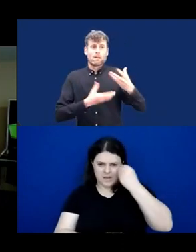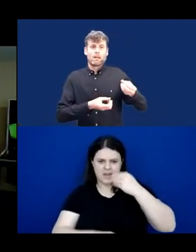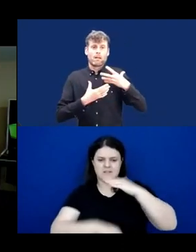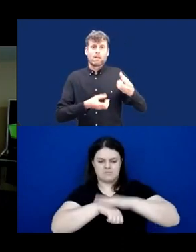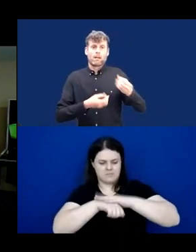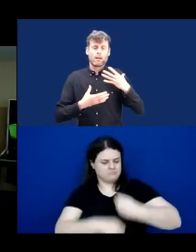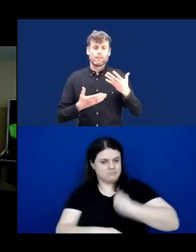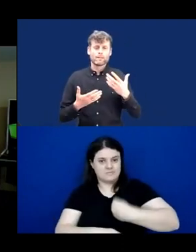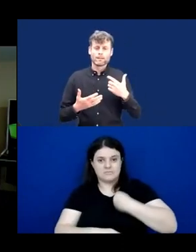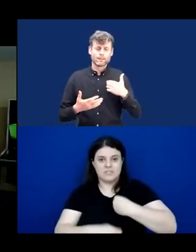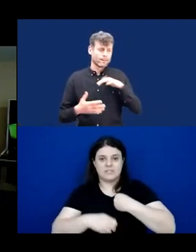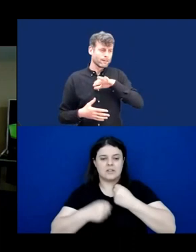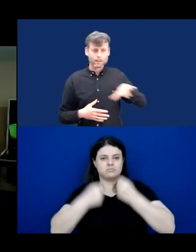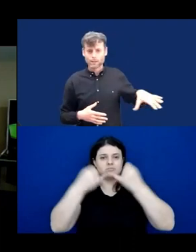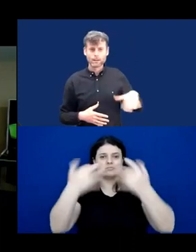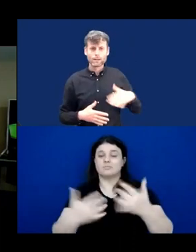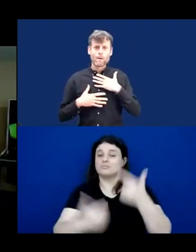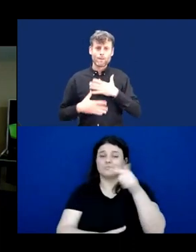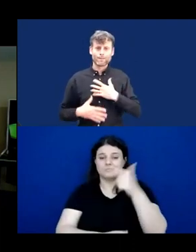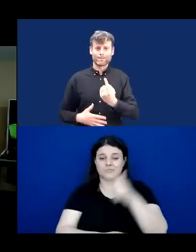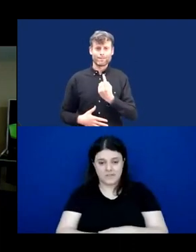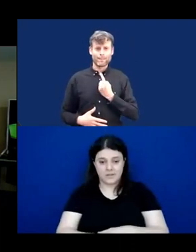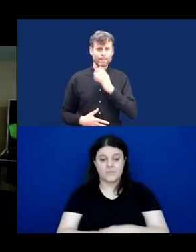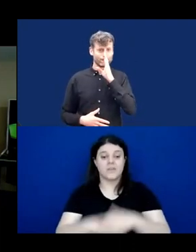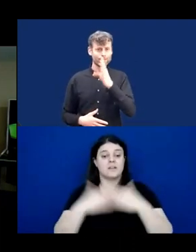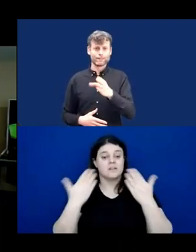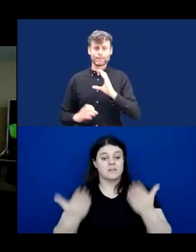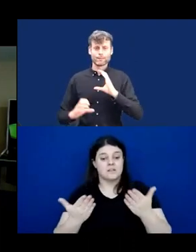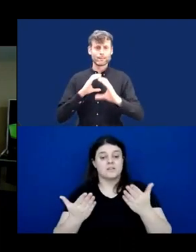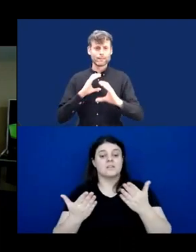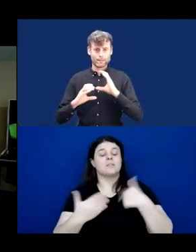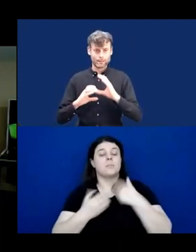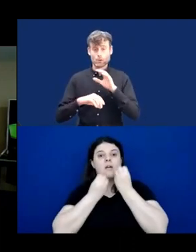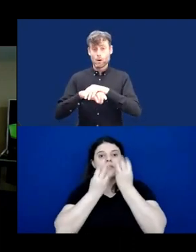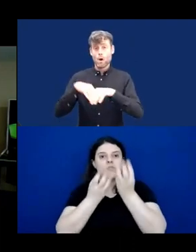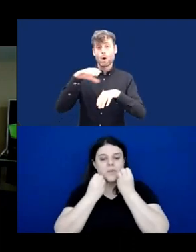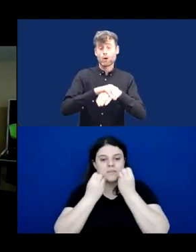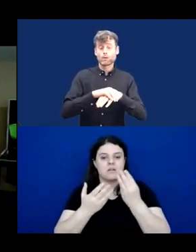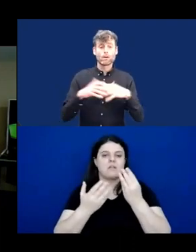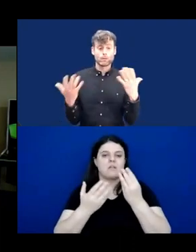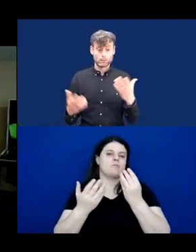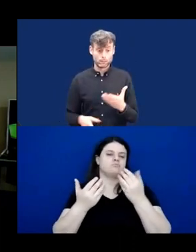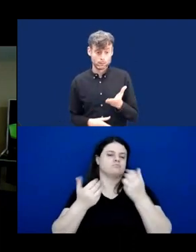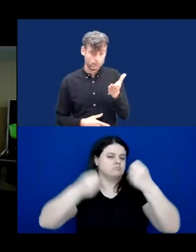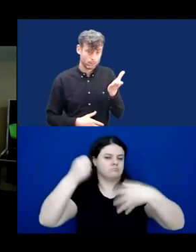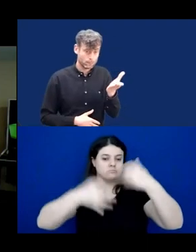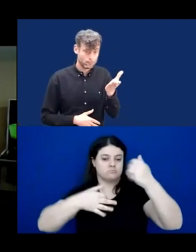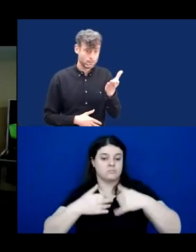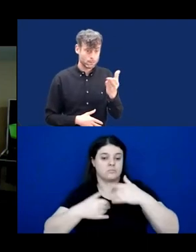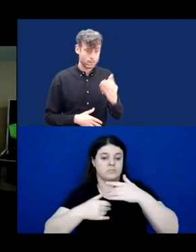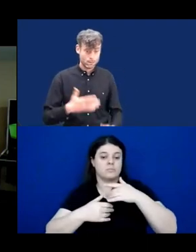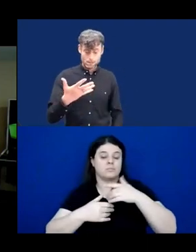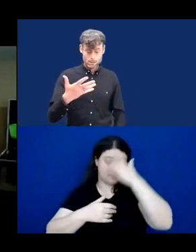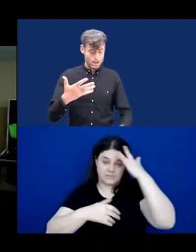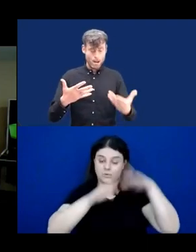And so with protactile language, I get information through the person's hands, through their